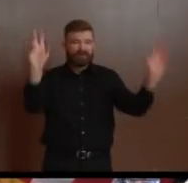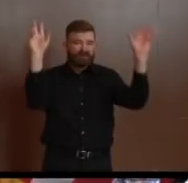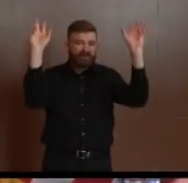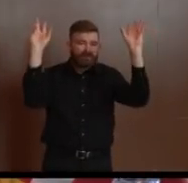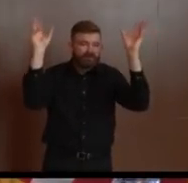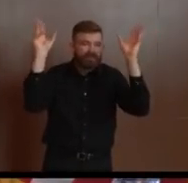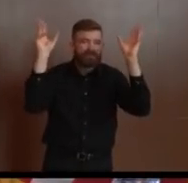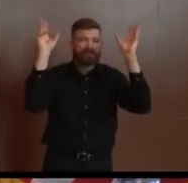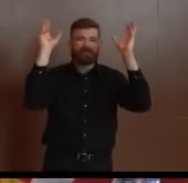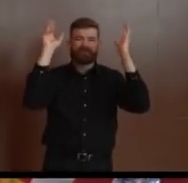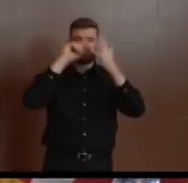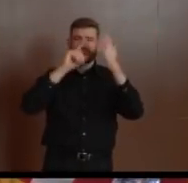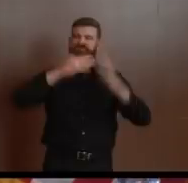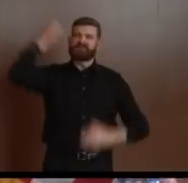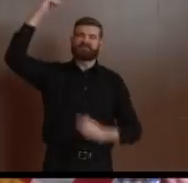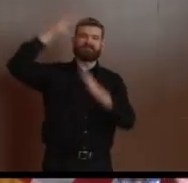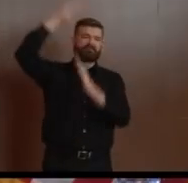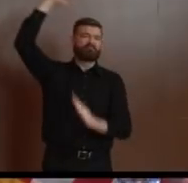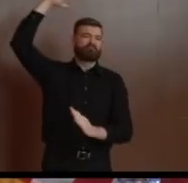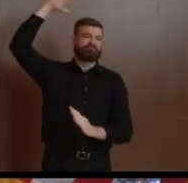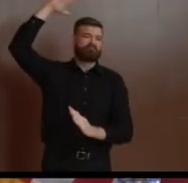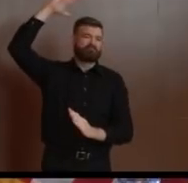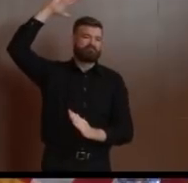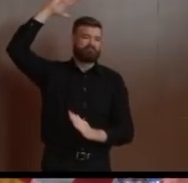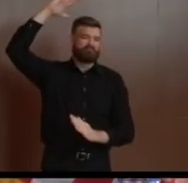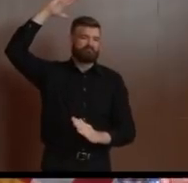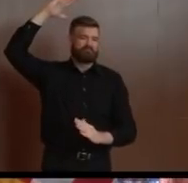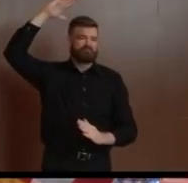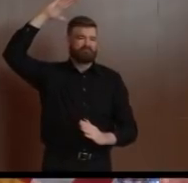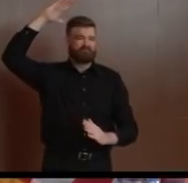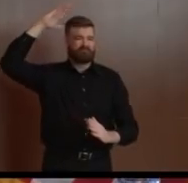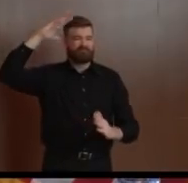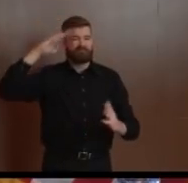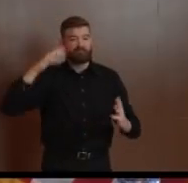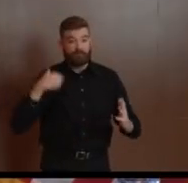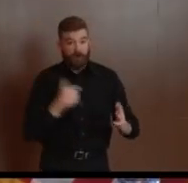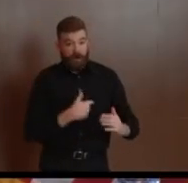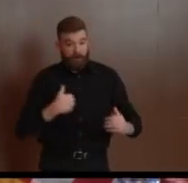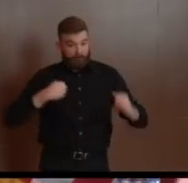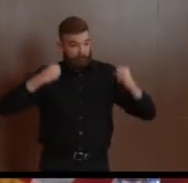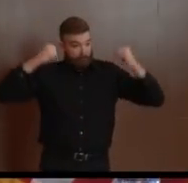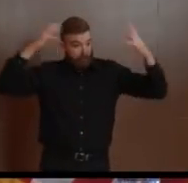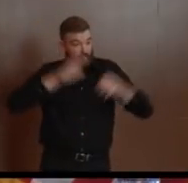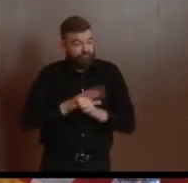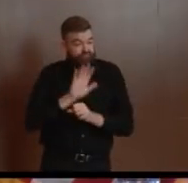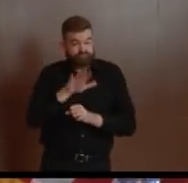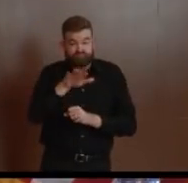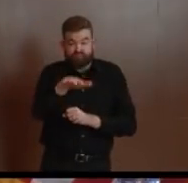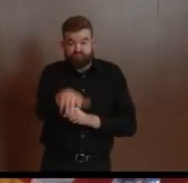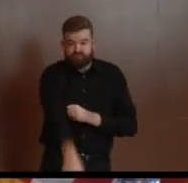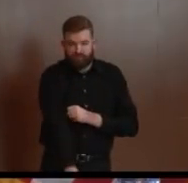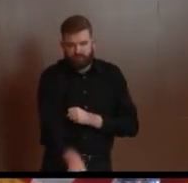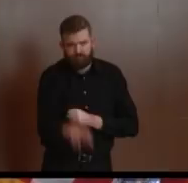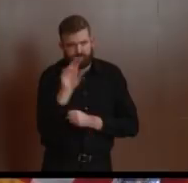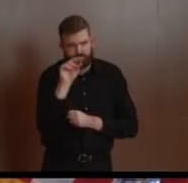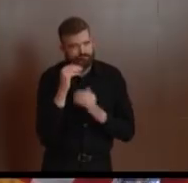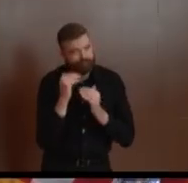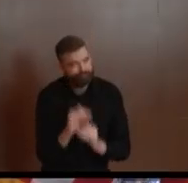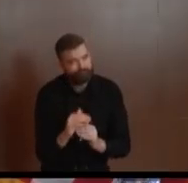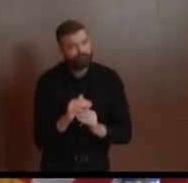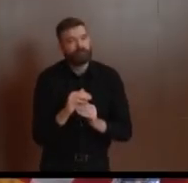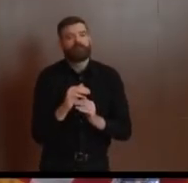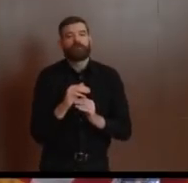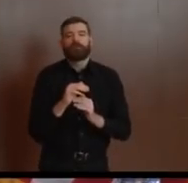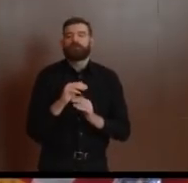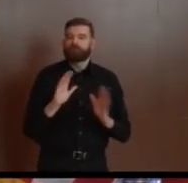but we only have so many of them. And these folks are indispensable and we've got to make sure we're caring for their health as well. Dr. Tan, anything you'd add in